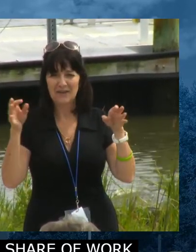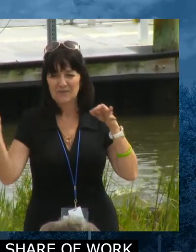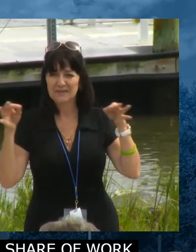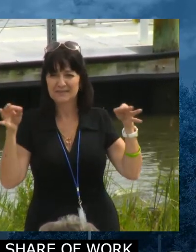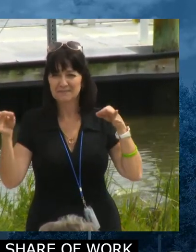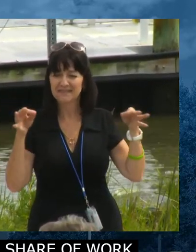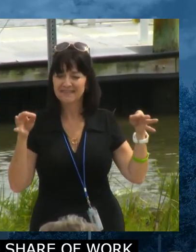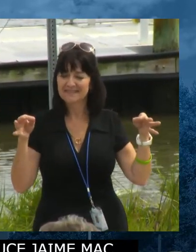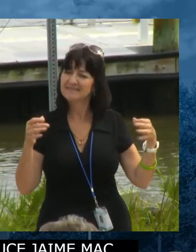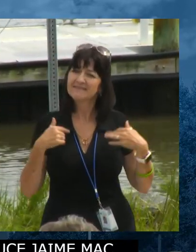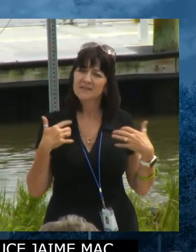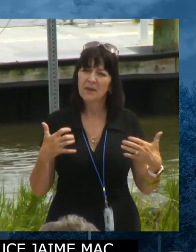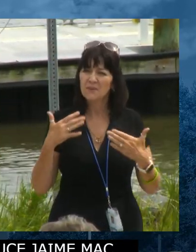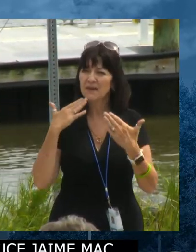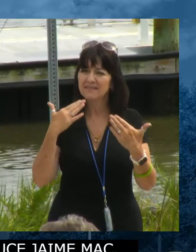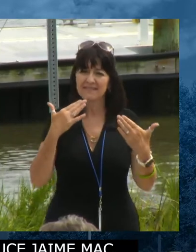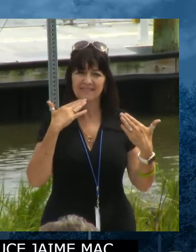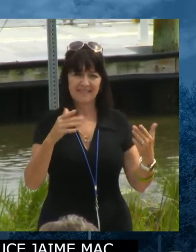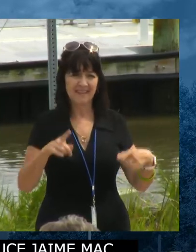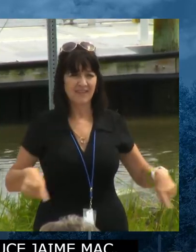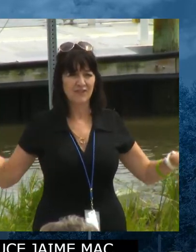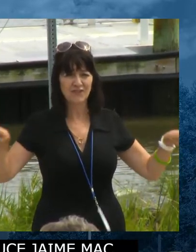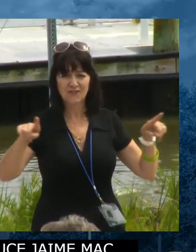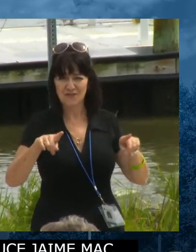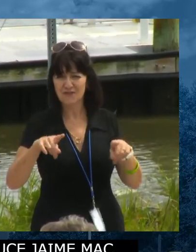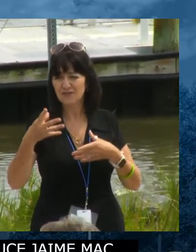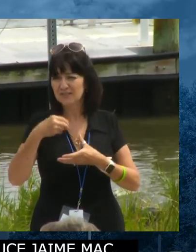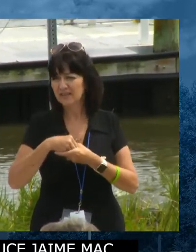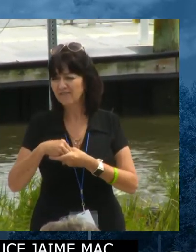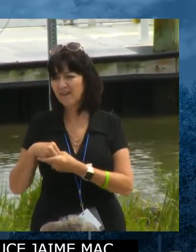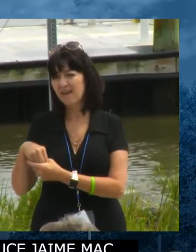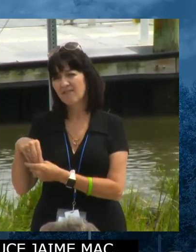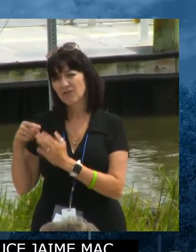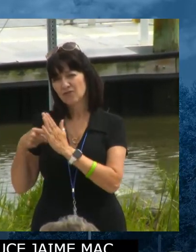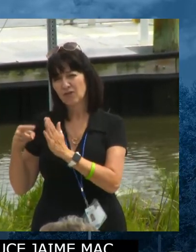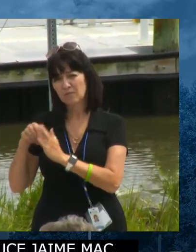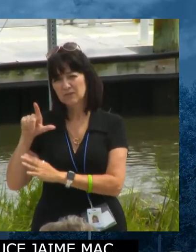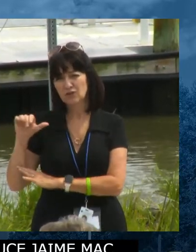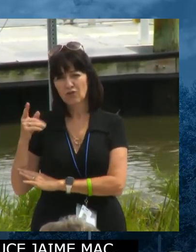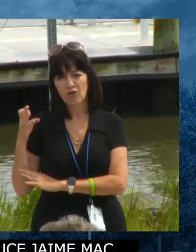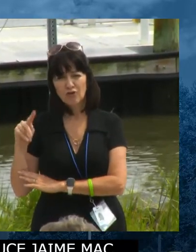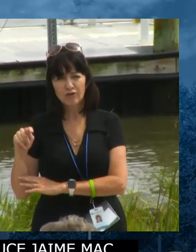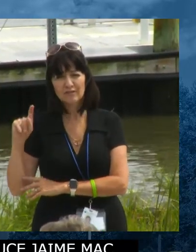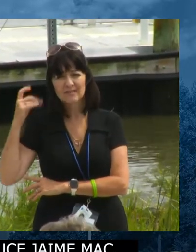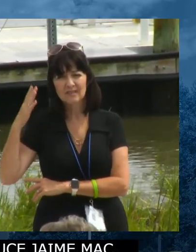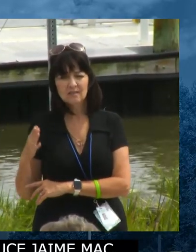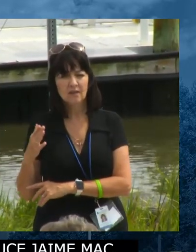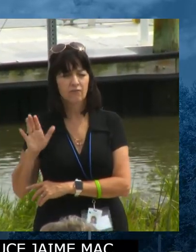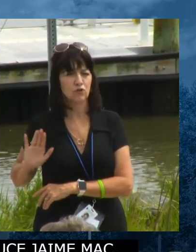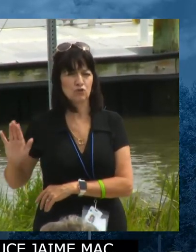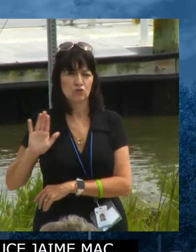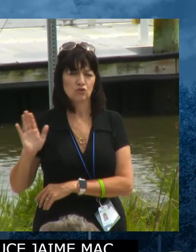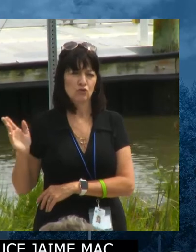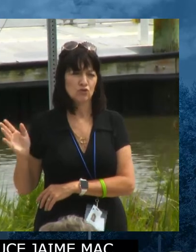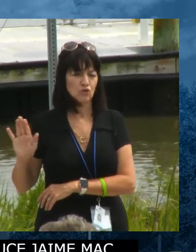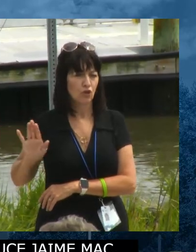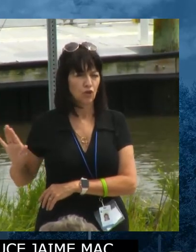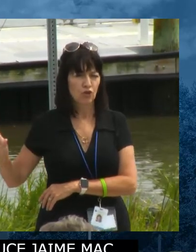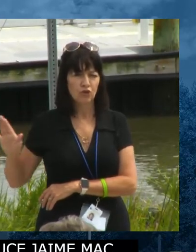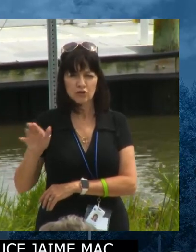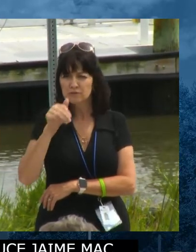I just want to thank everyone involved here, Representative Longhurst, the governor, for the perseverance that was needed to get this bill through to today.